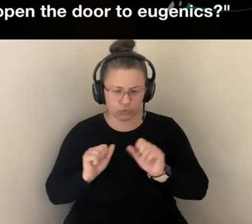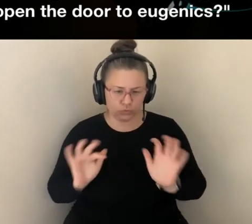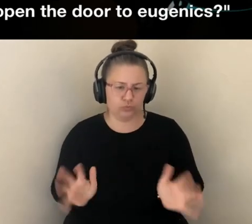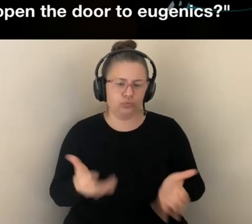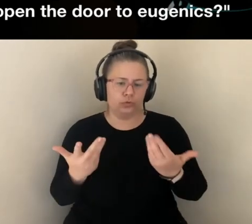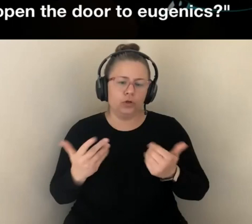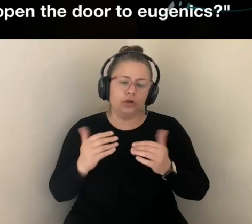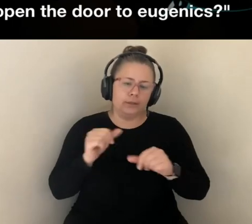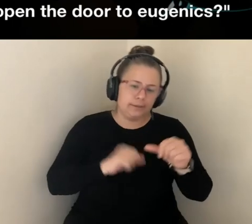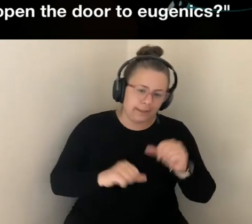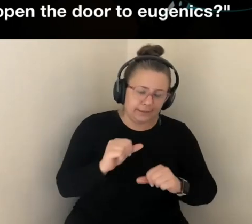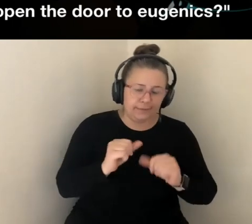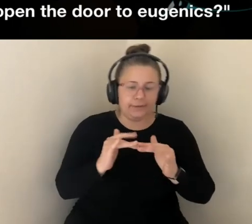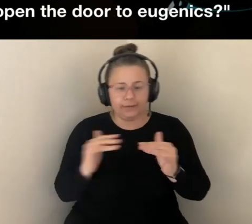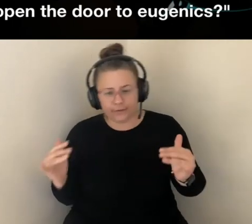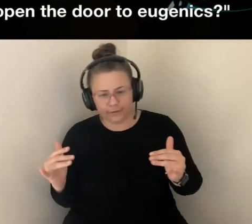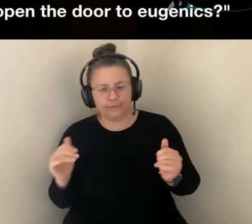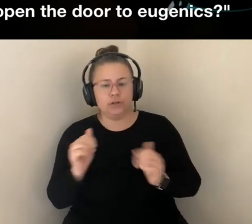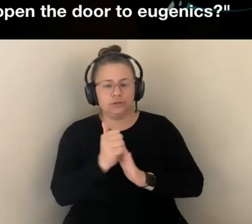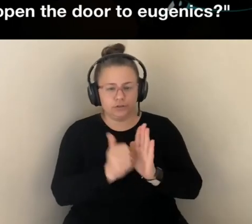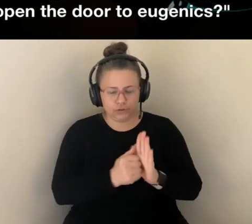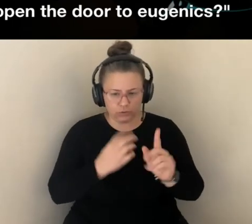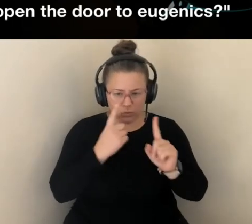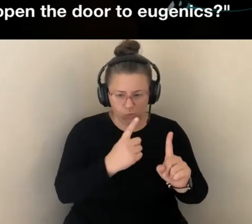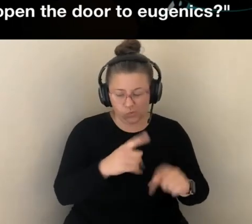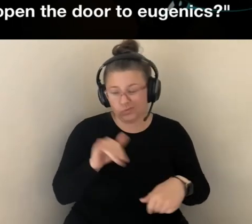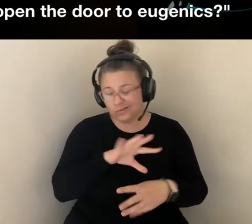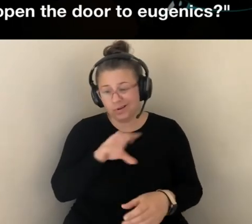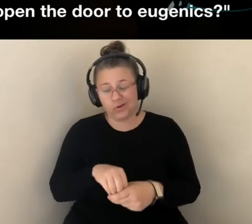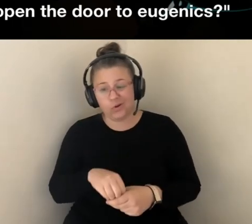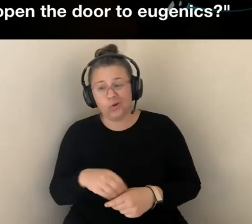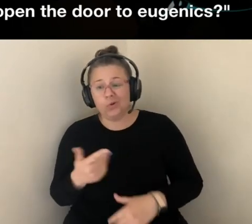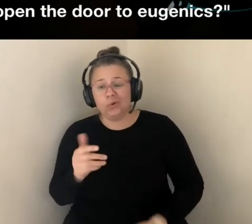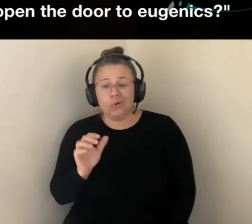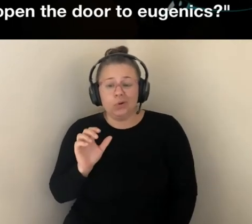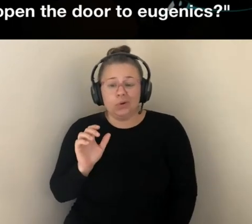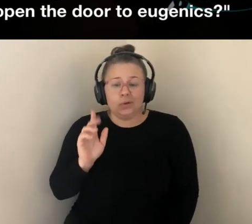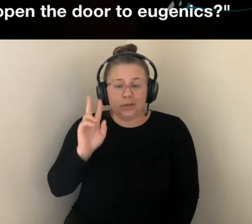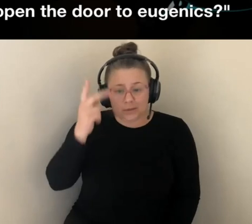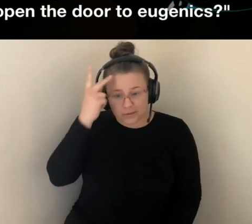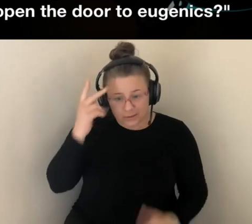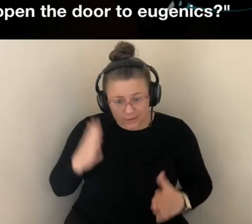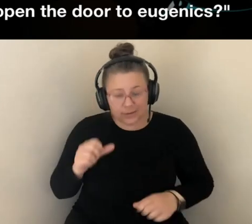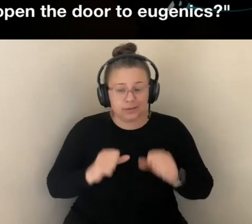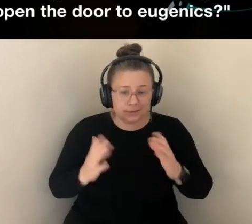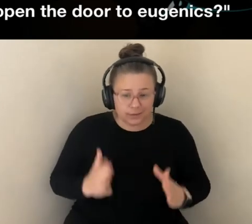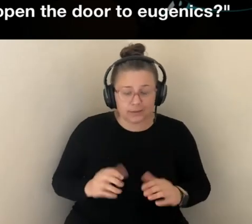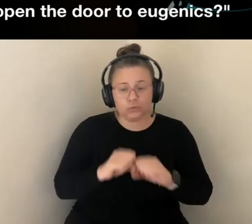INCLUDING SCIENTISTS, SOCIALISTS, SEXUAL REFORMERS, IMMIGRANT RADICALS, PHYSICIANS, AGRICULTURALISTS, AND